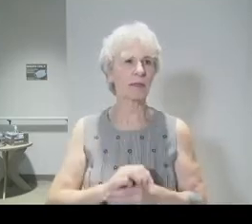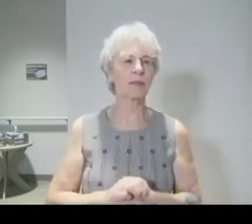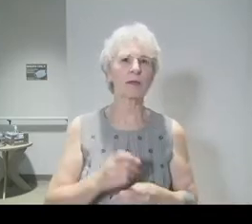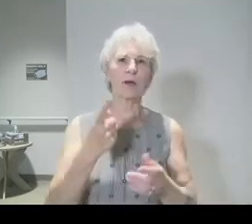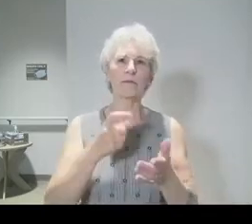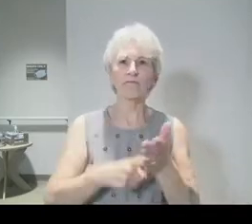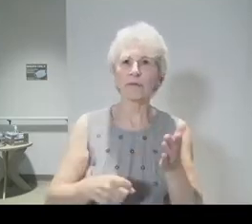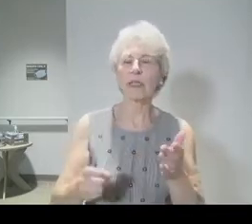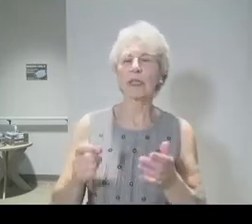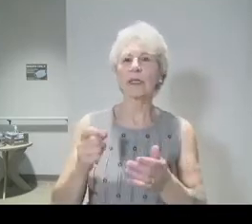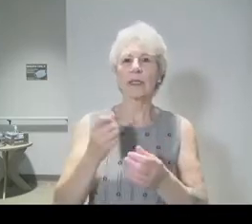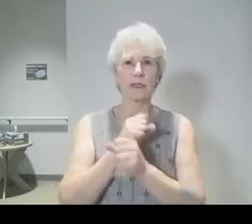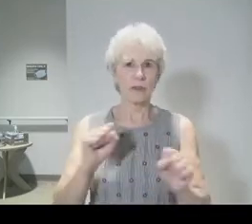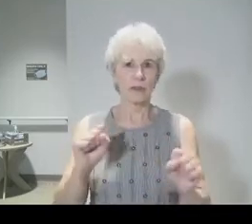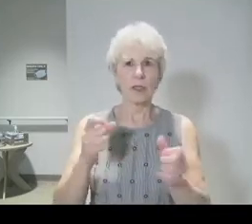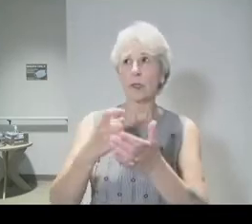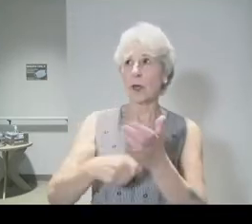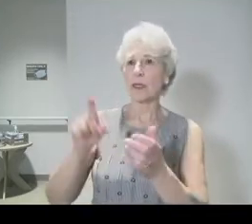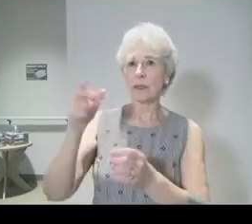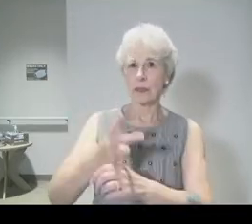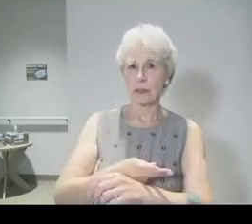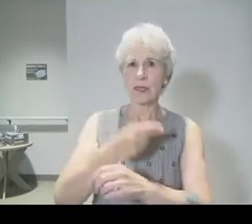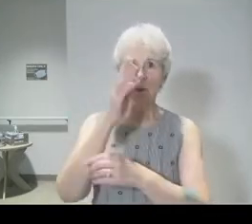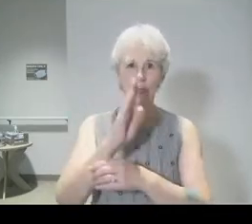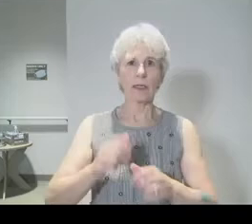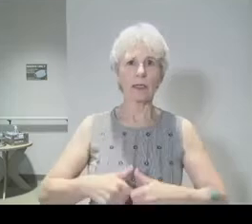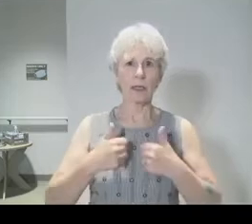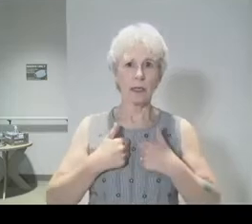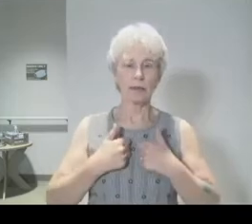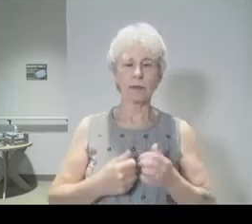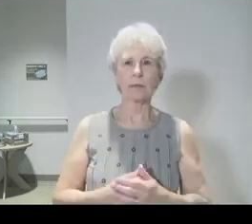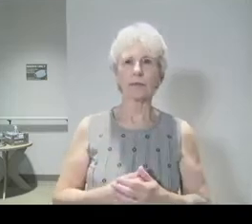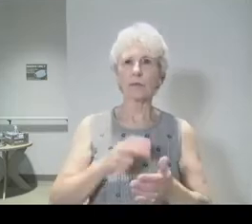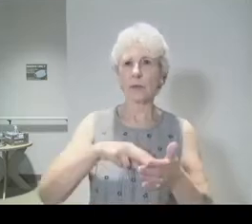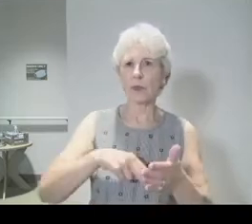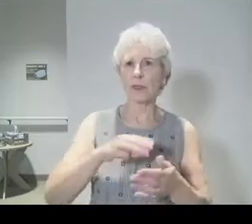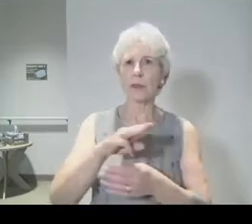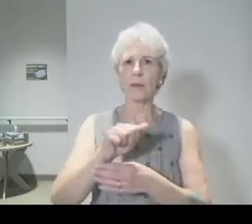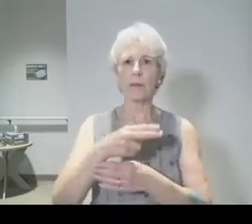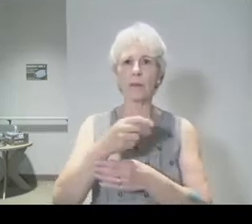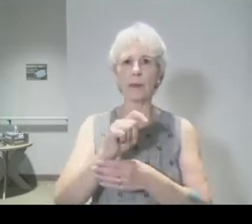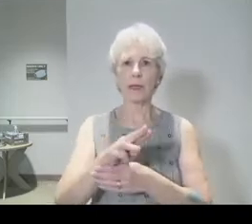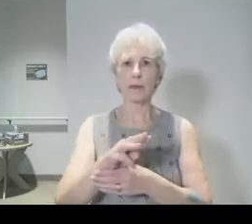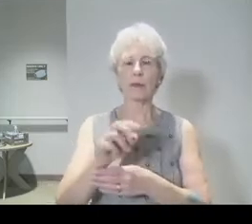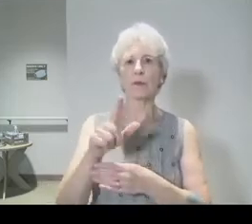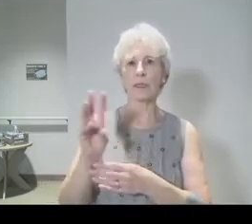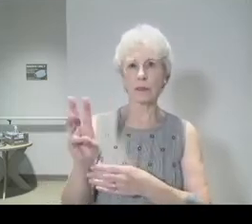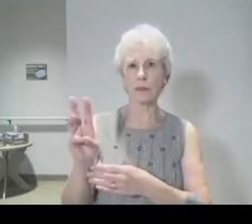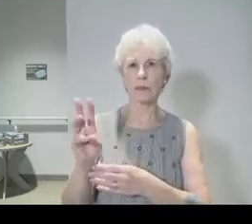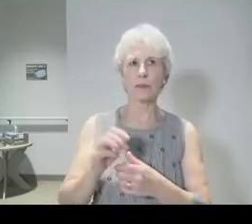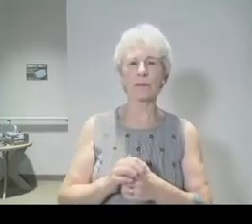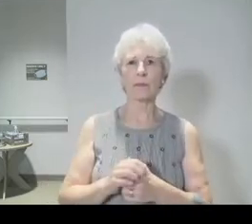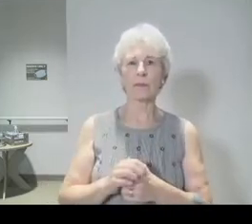which costs the life of the Lamb of God. And so we've read Matthew 26 and we learn